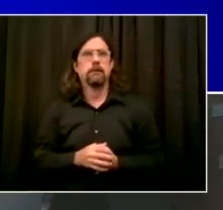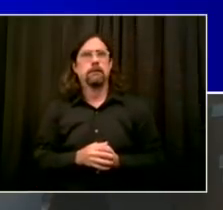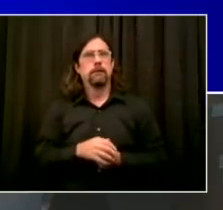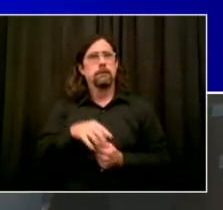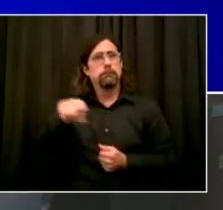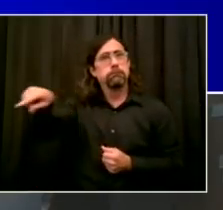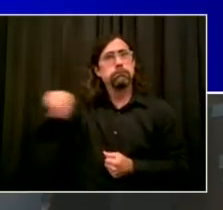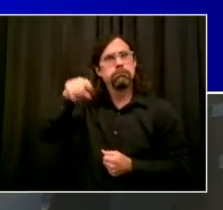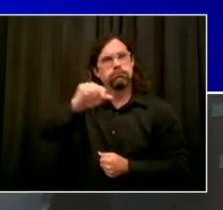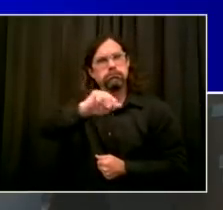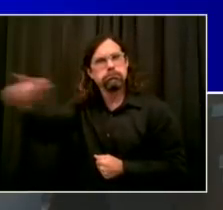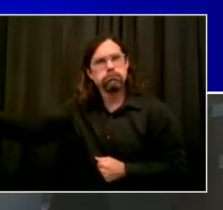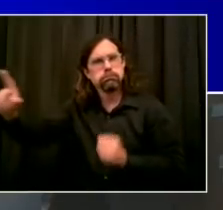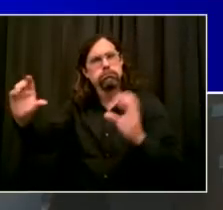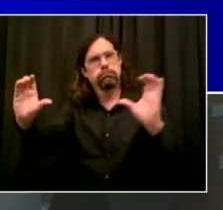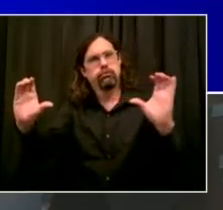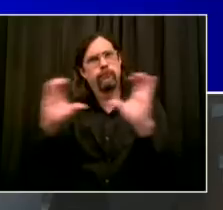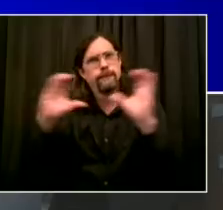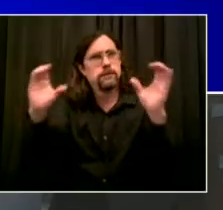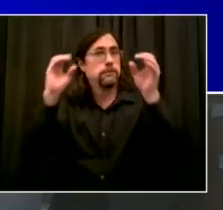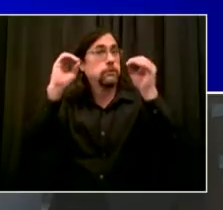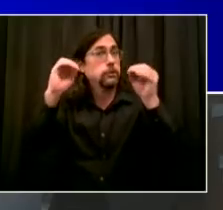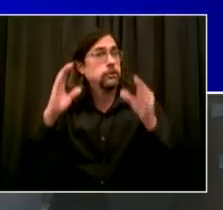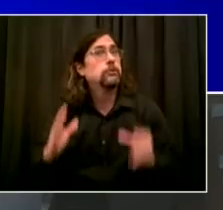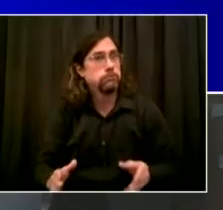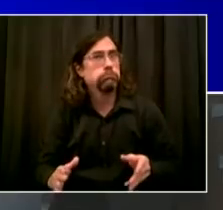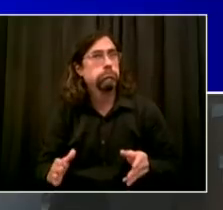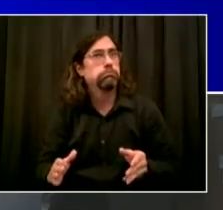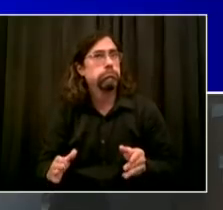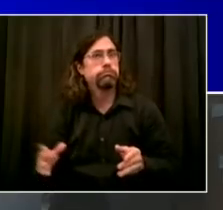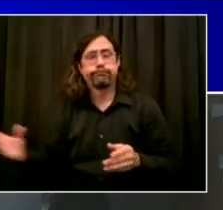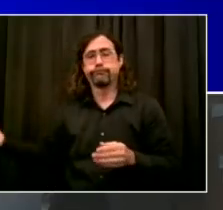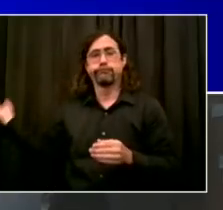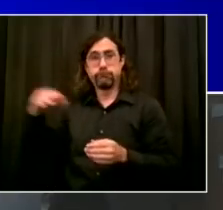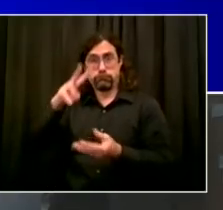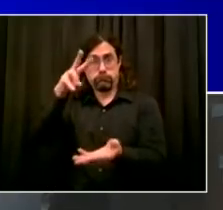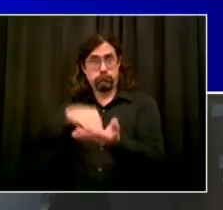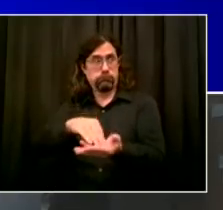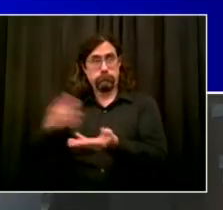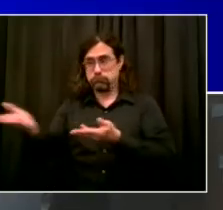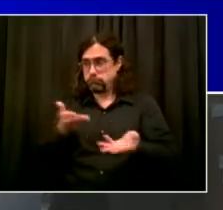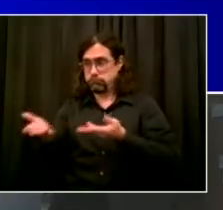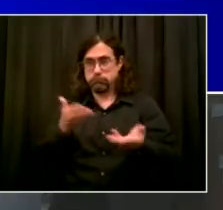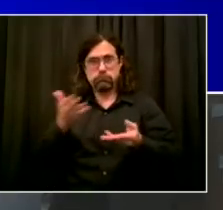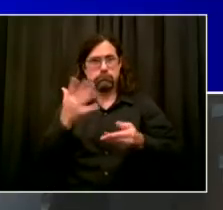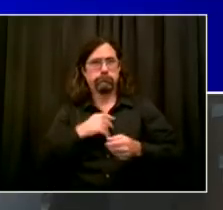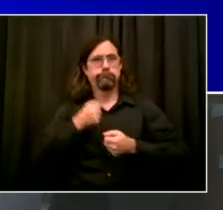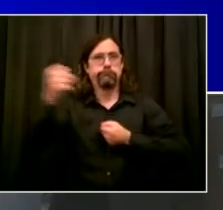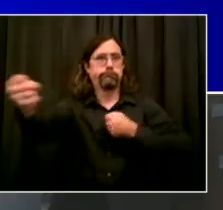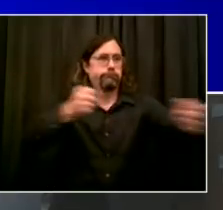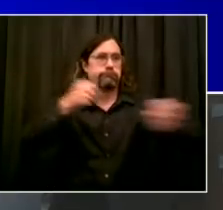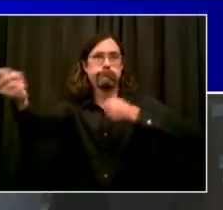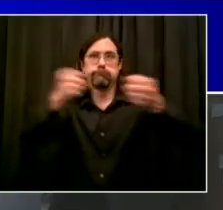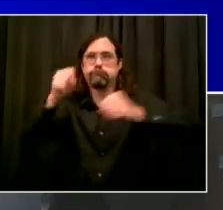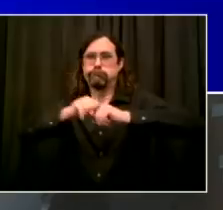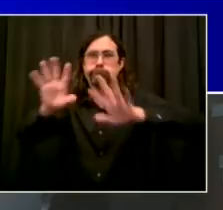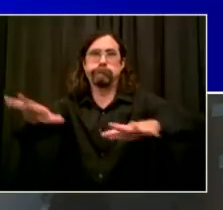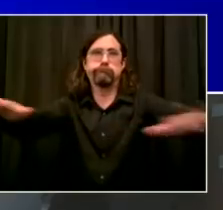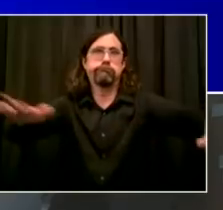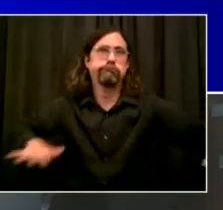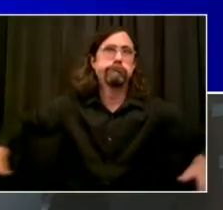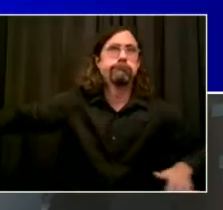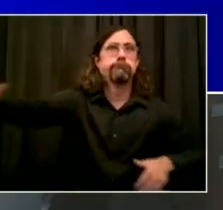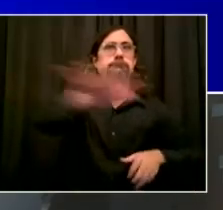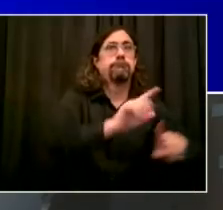schools that need some additional support. We'll be hiring substitutes. We are committed to an additional 2,000 educators immediately,